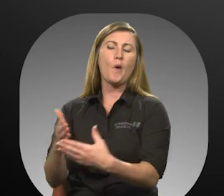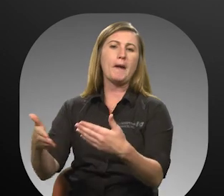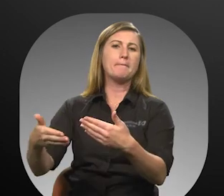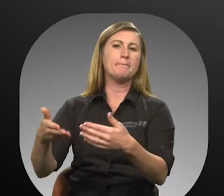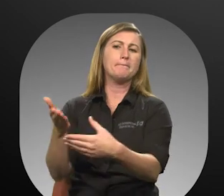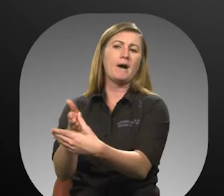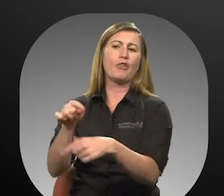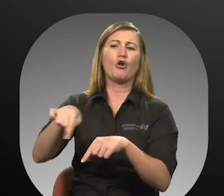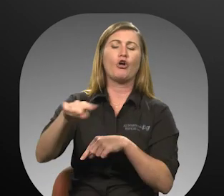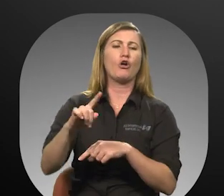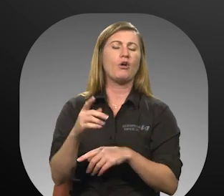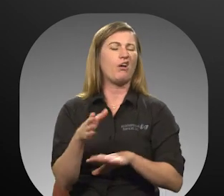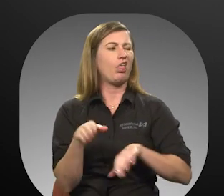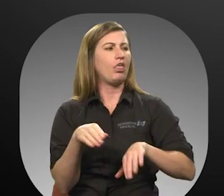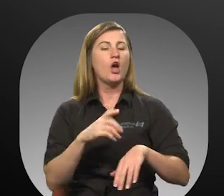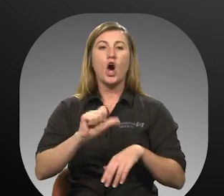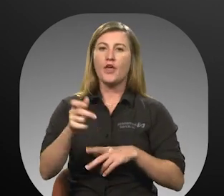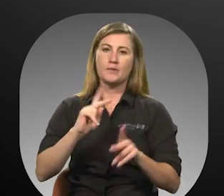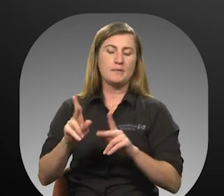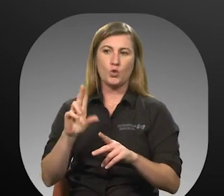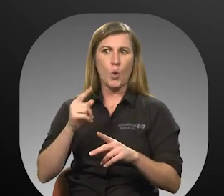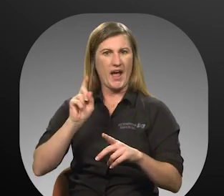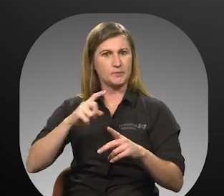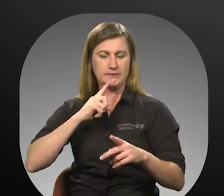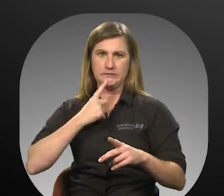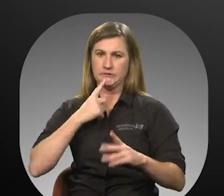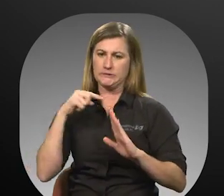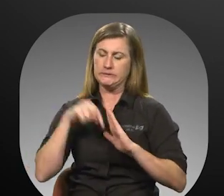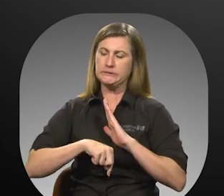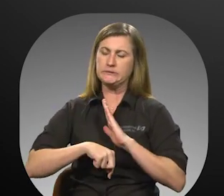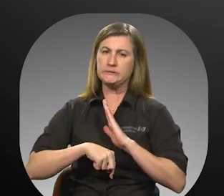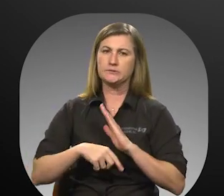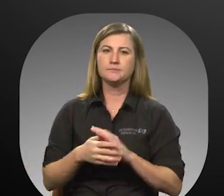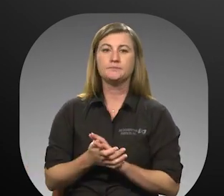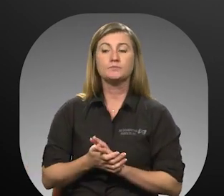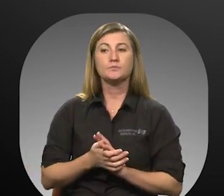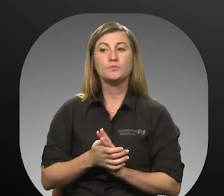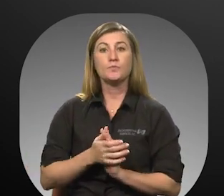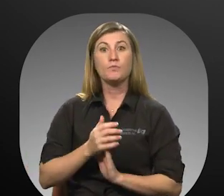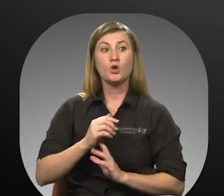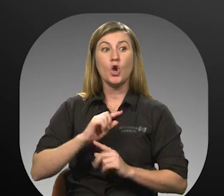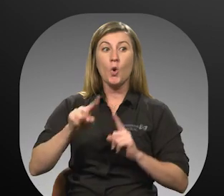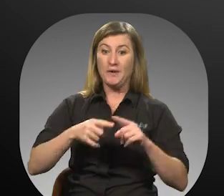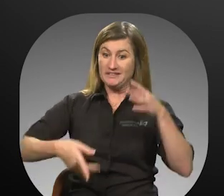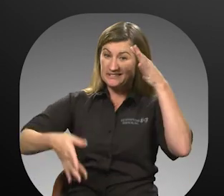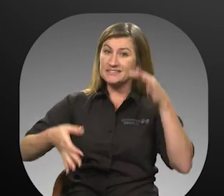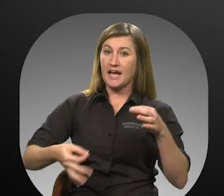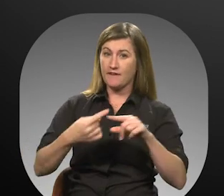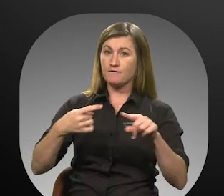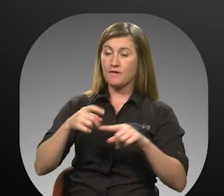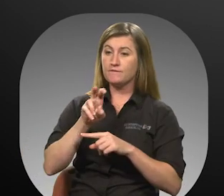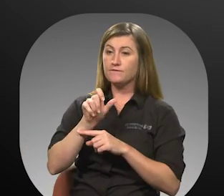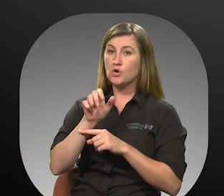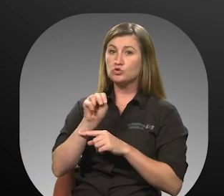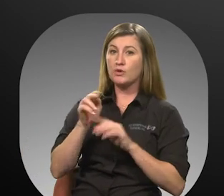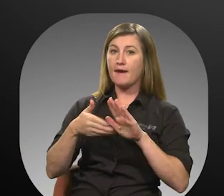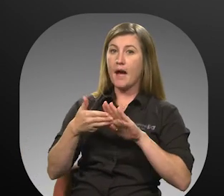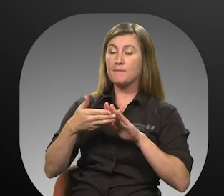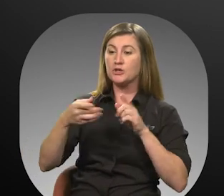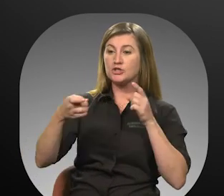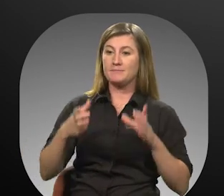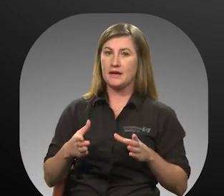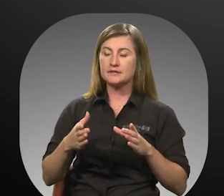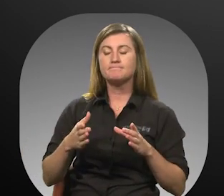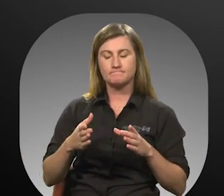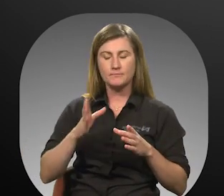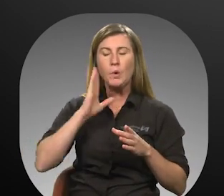annoys or inconveniences other riders or employees. 18. When it has been determined by the Votran Operations Manager that